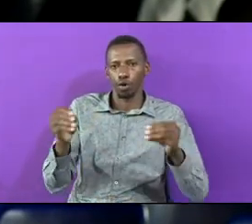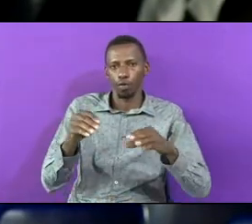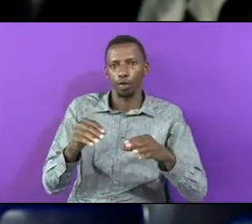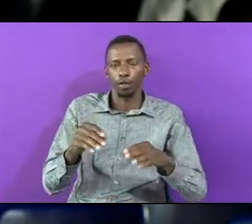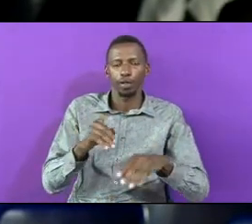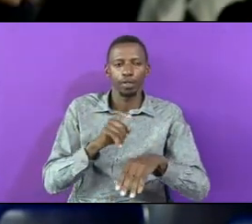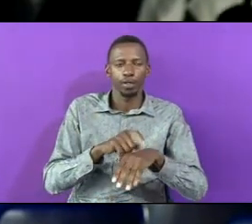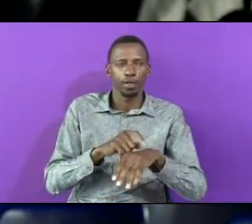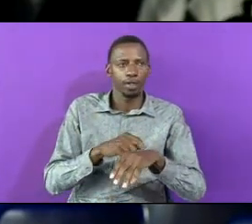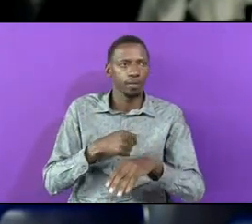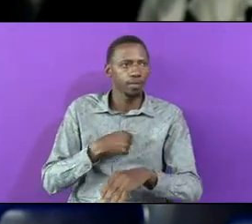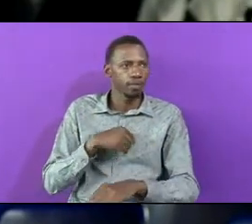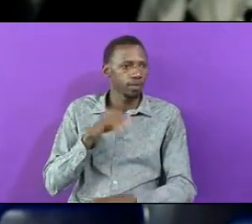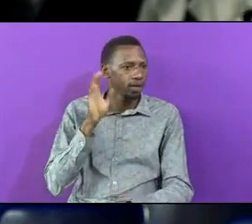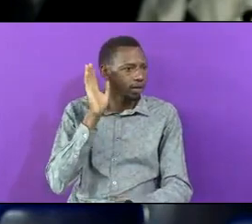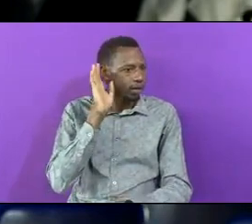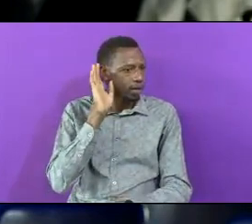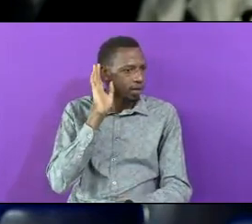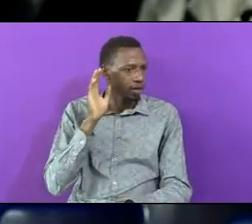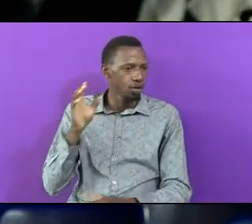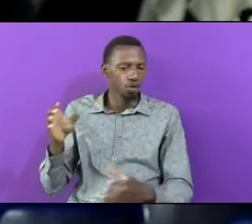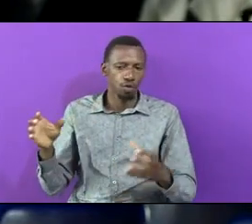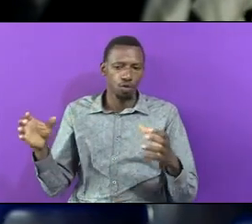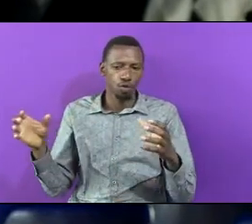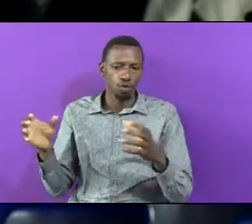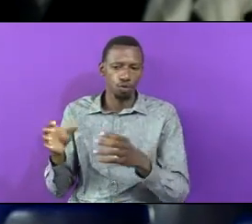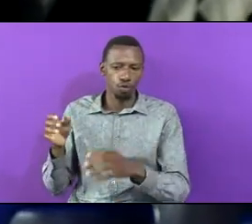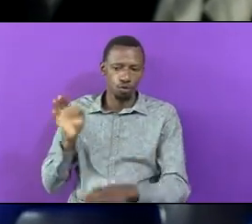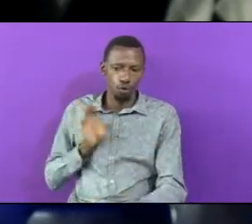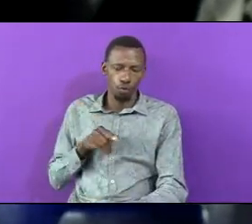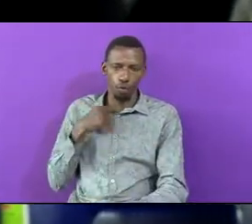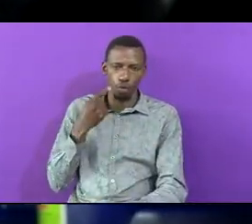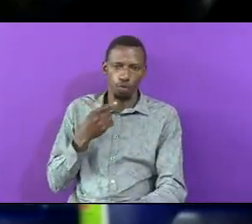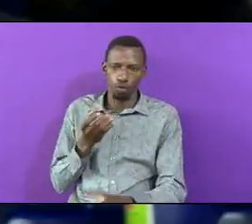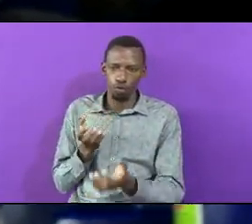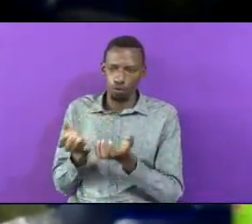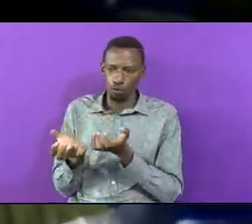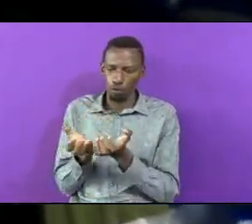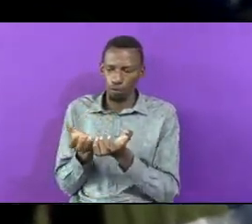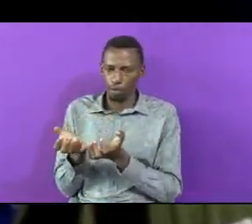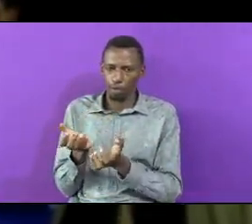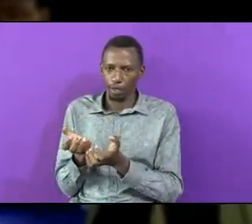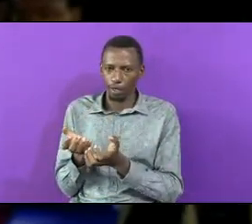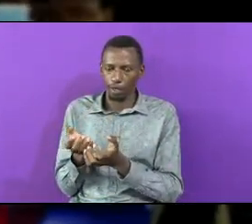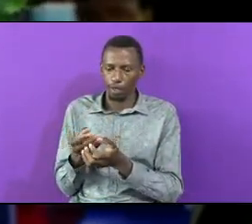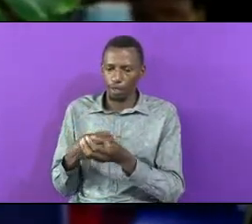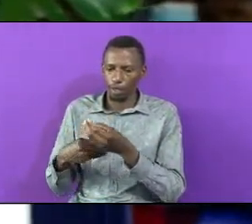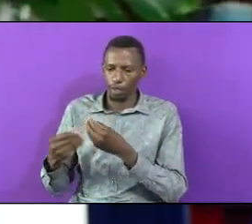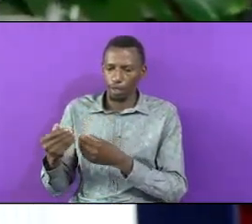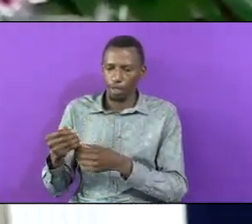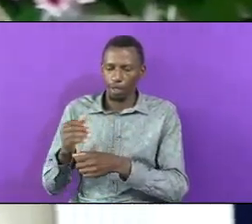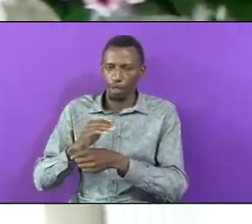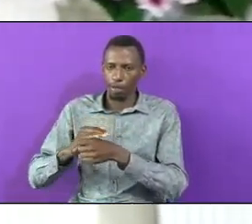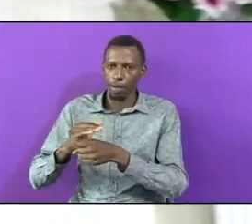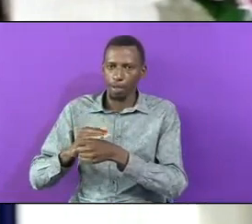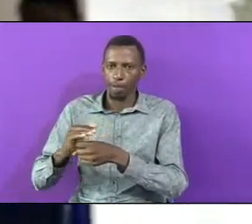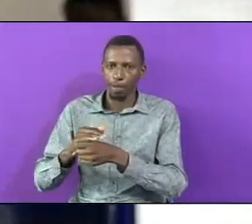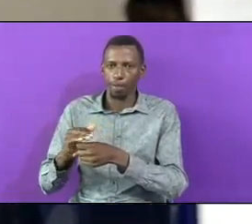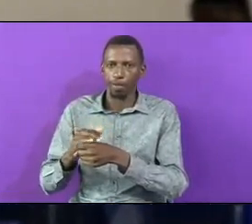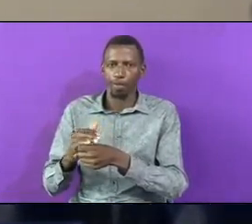Was When I Was Told That There Women Whenye Wana Usa Mboga Pastor Awana Vibanda